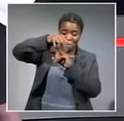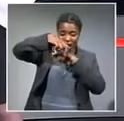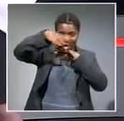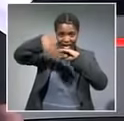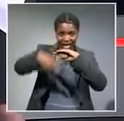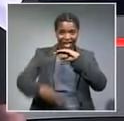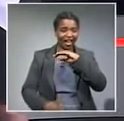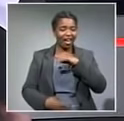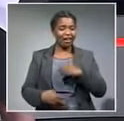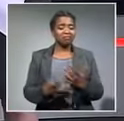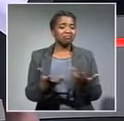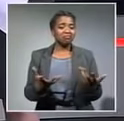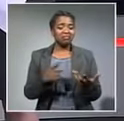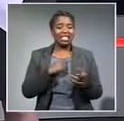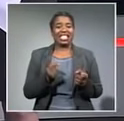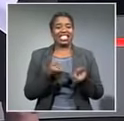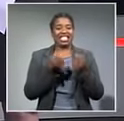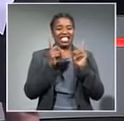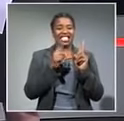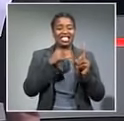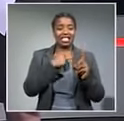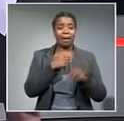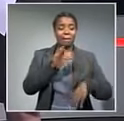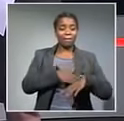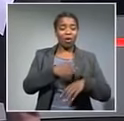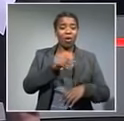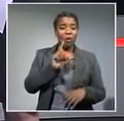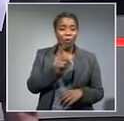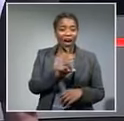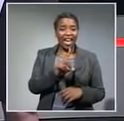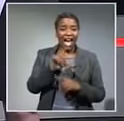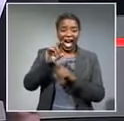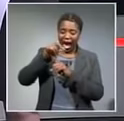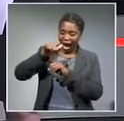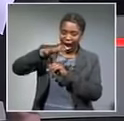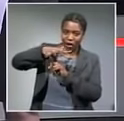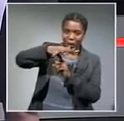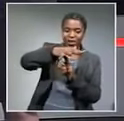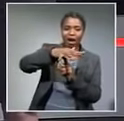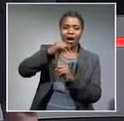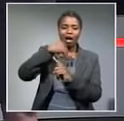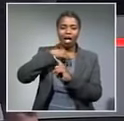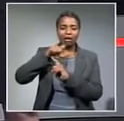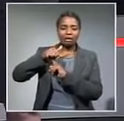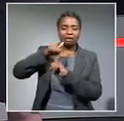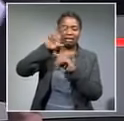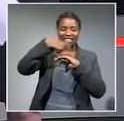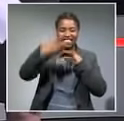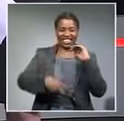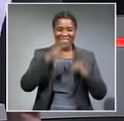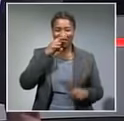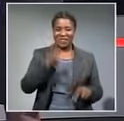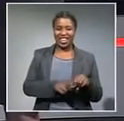Grand Canyon. And if that wasn't dangerous enough, adding an extra element of danger, the helicopter is constantly moving. It sounds like huge fun.